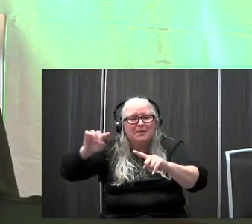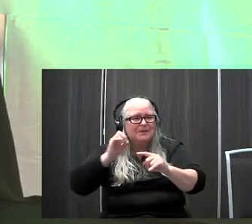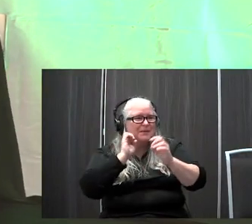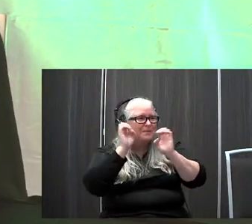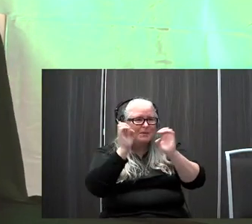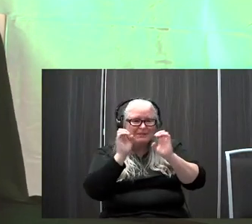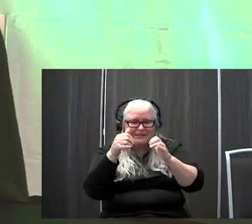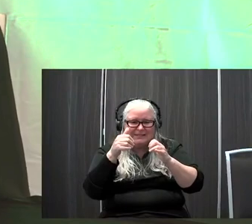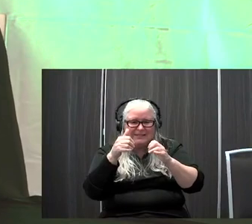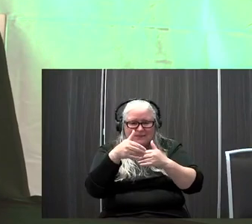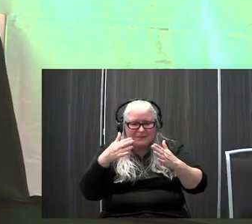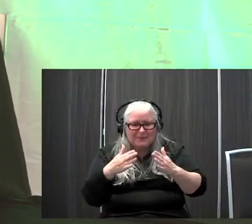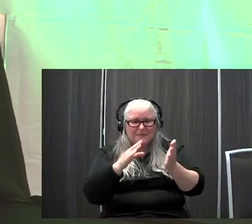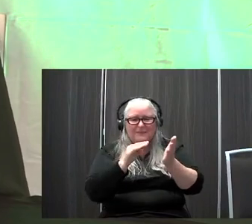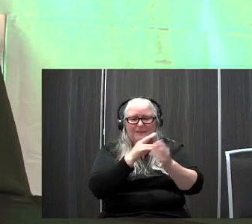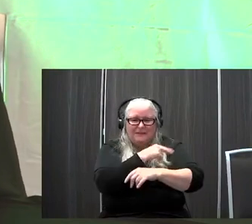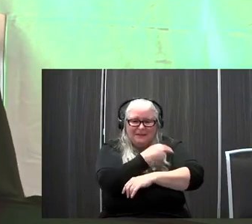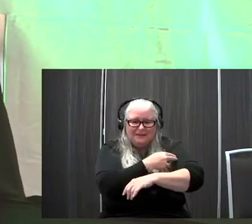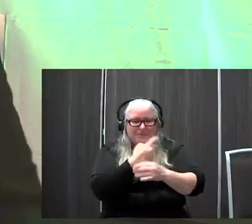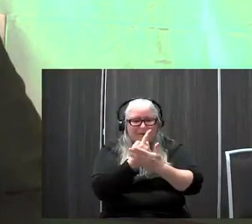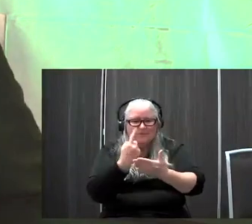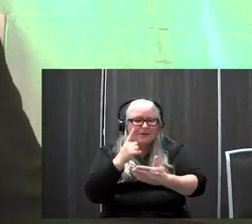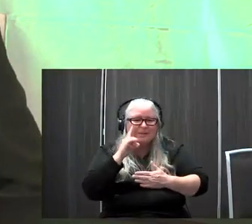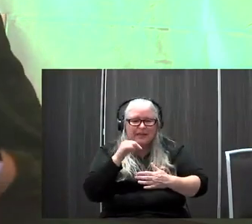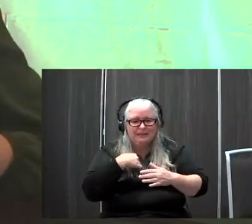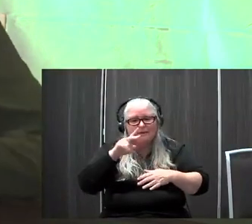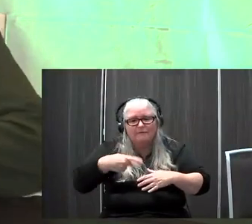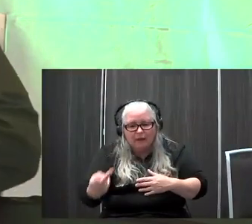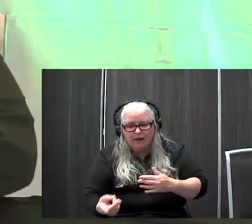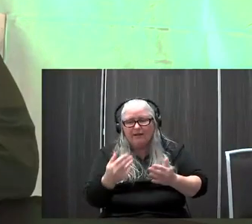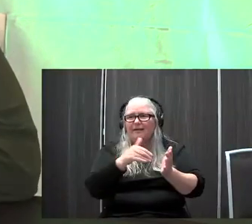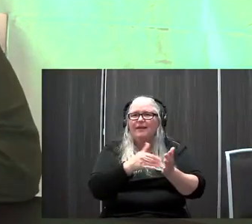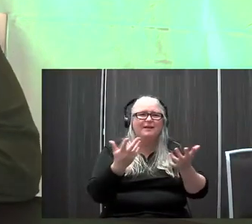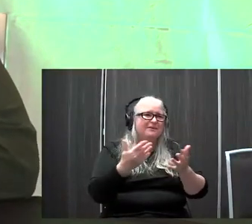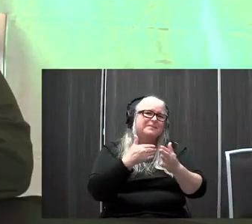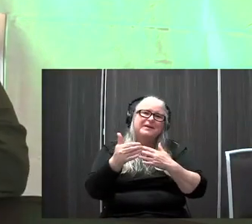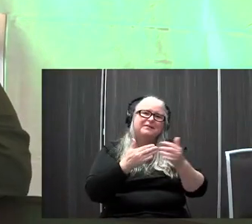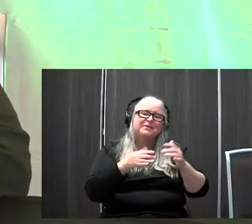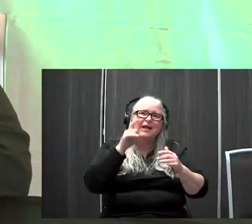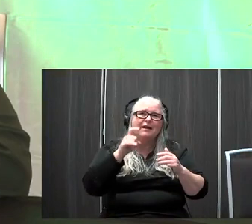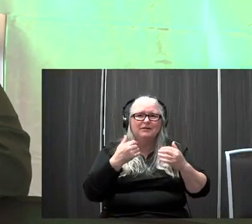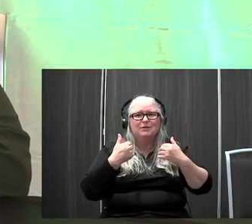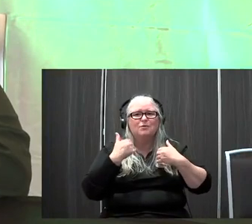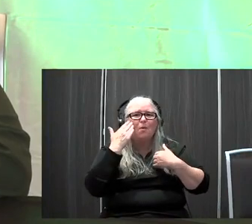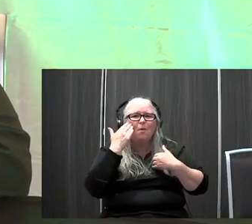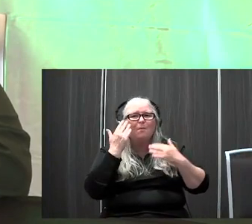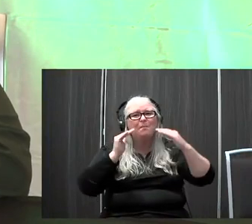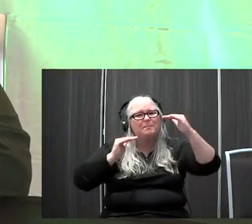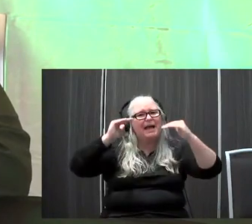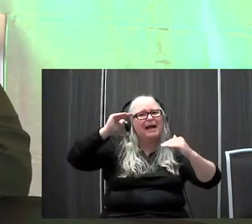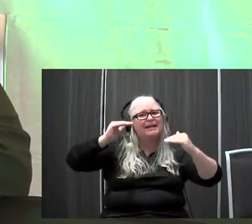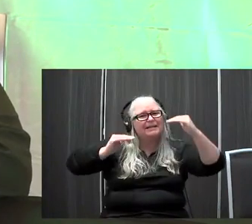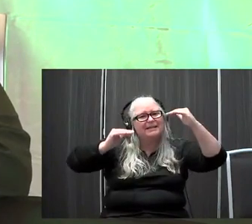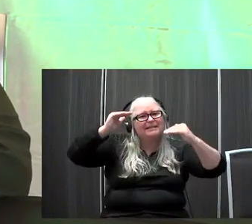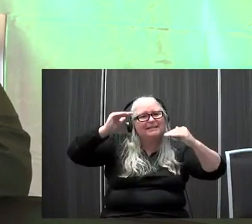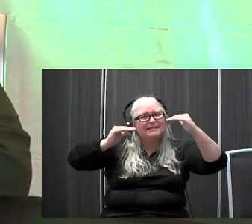week. Um, you know, cause your kid fell down the stairs again or whatever. So you got to find a, a balance I think. And, um,